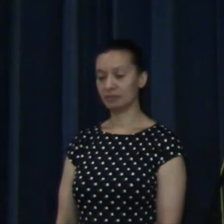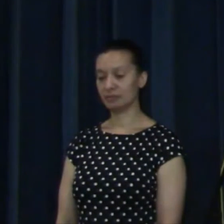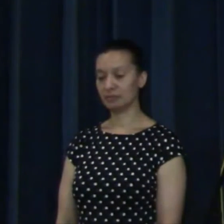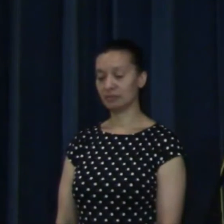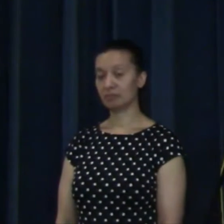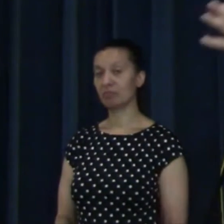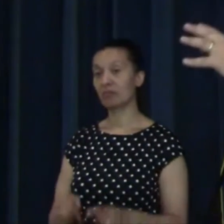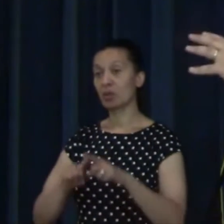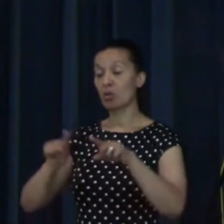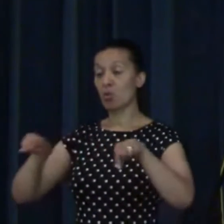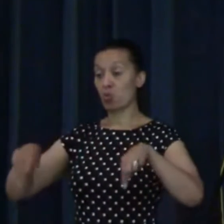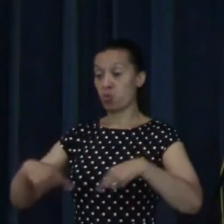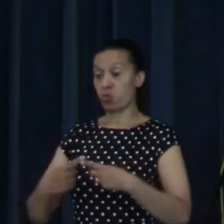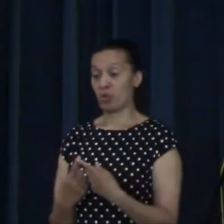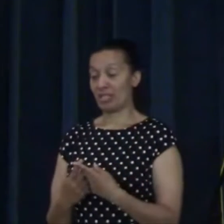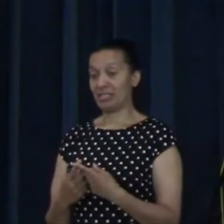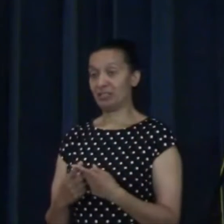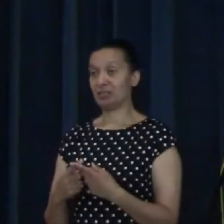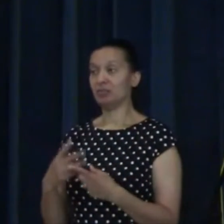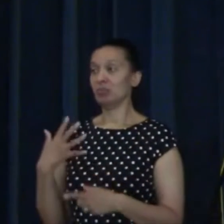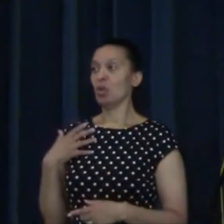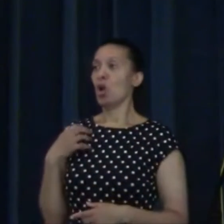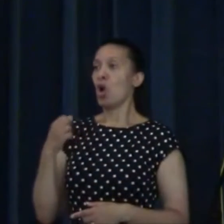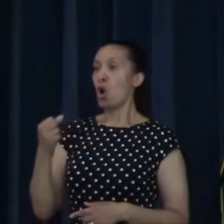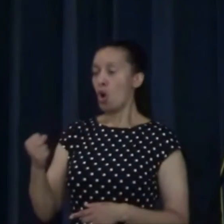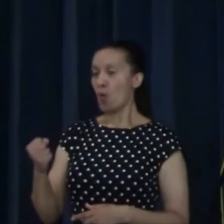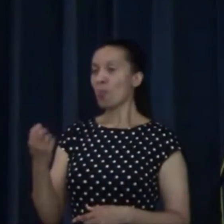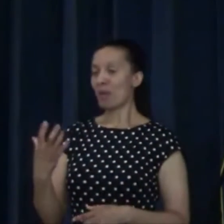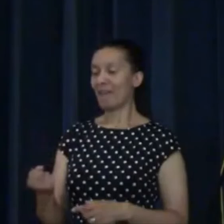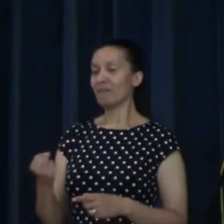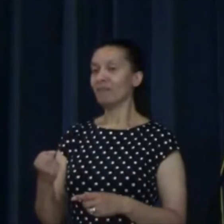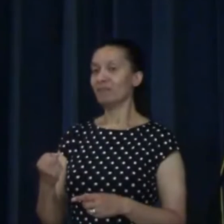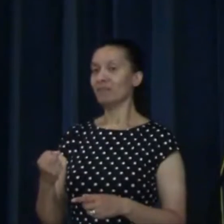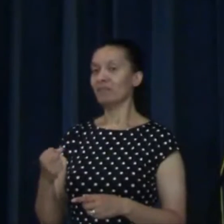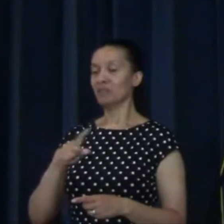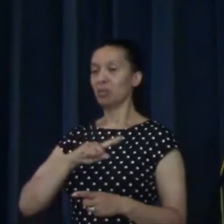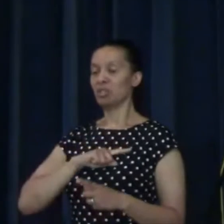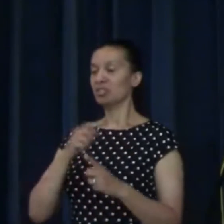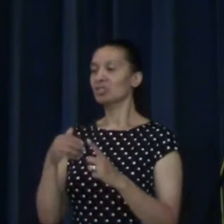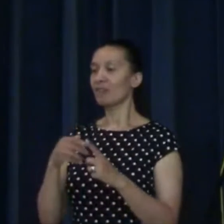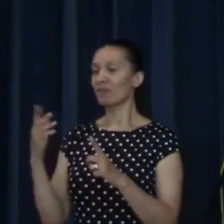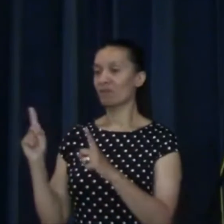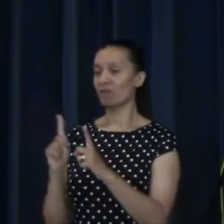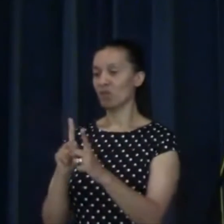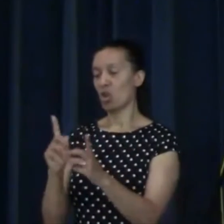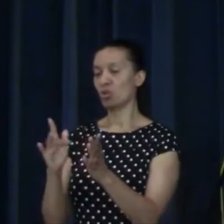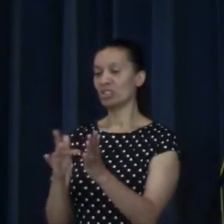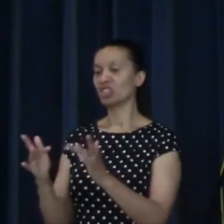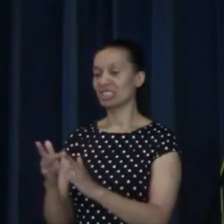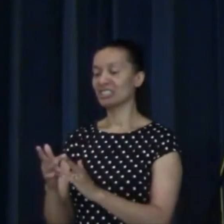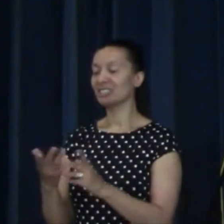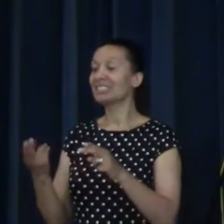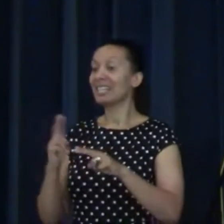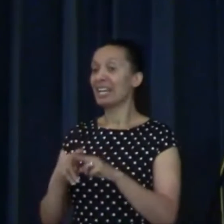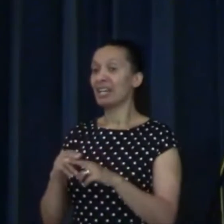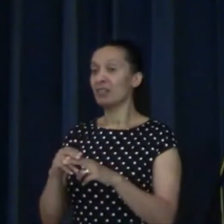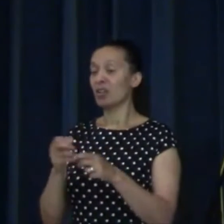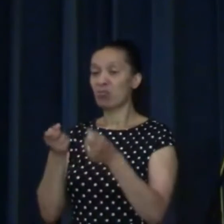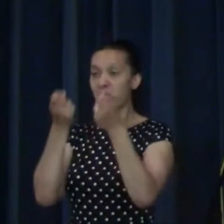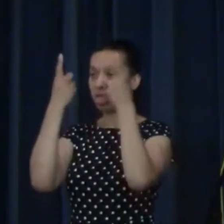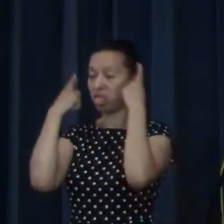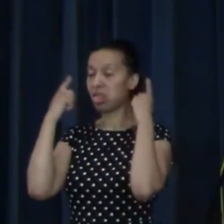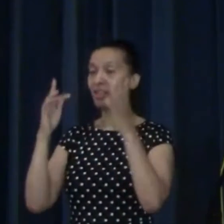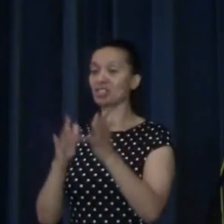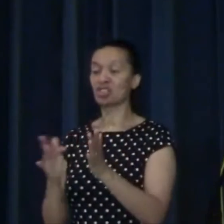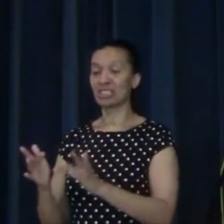we have hope as followers of Jesus. And if you don't know Jesus now, if you